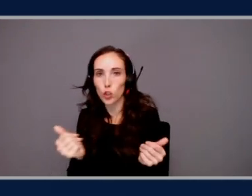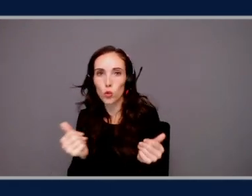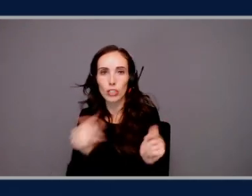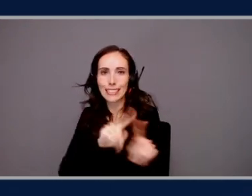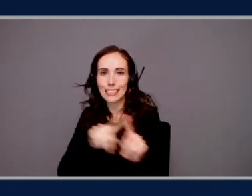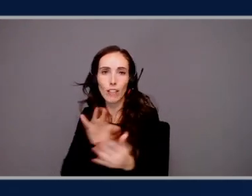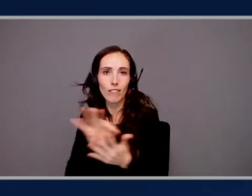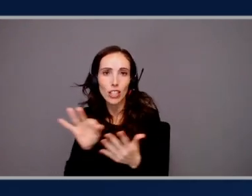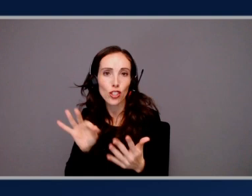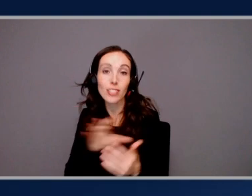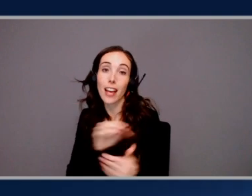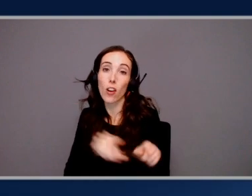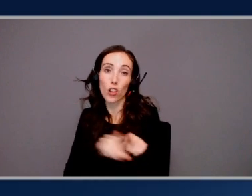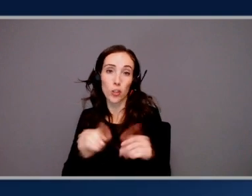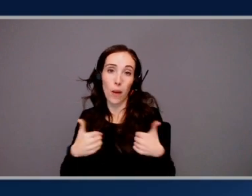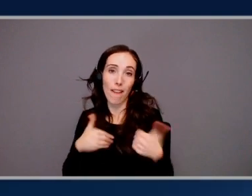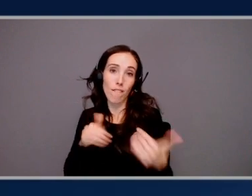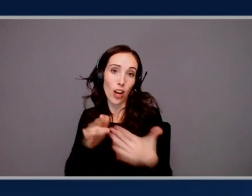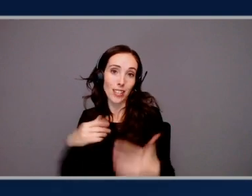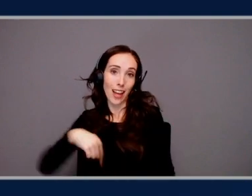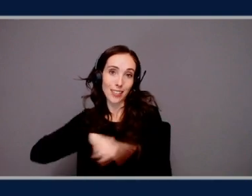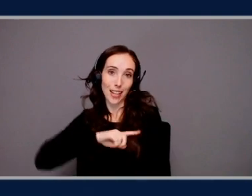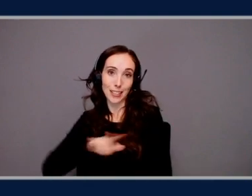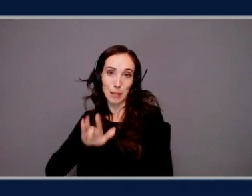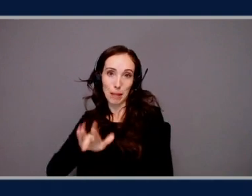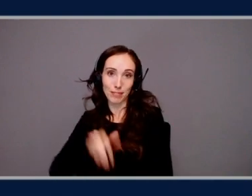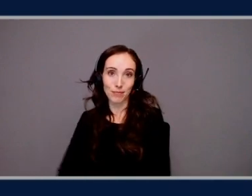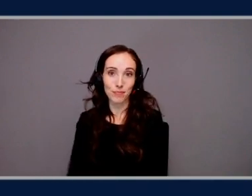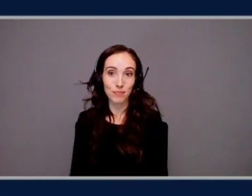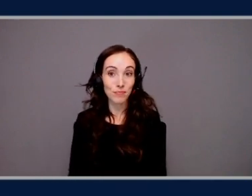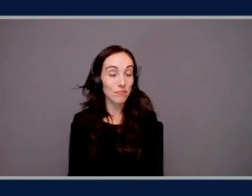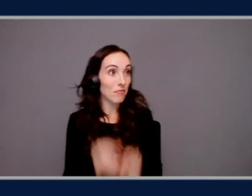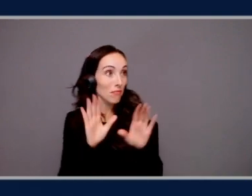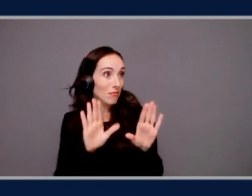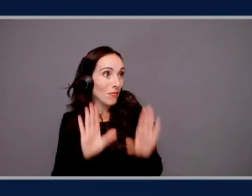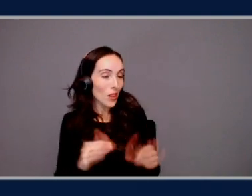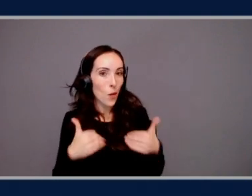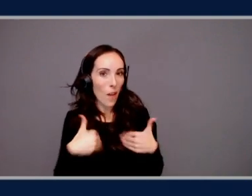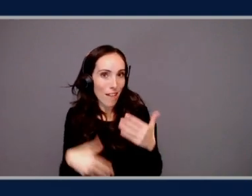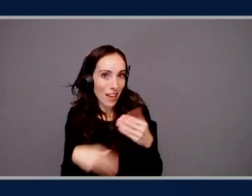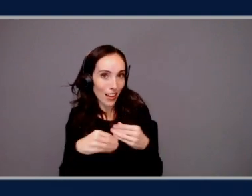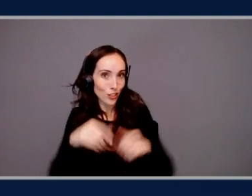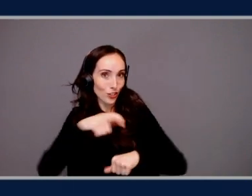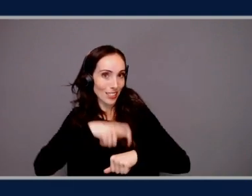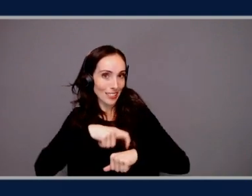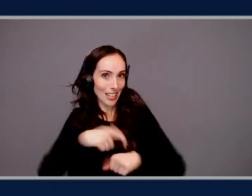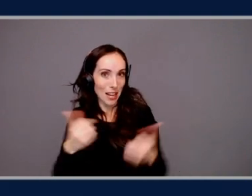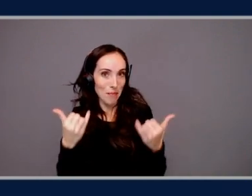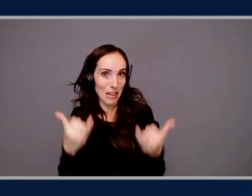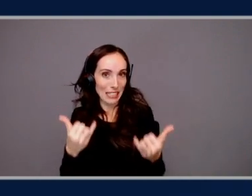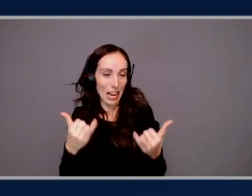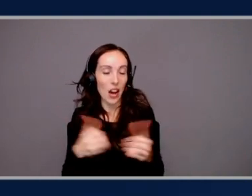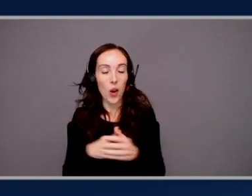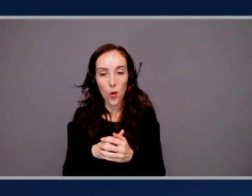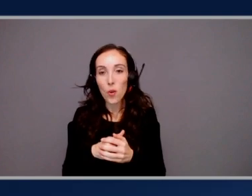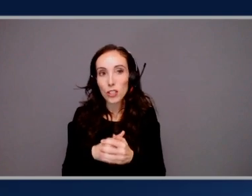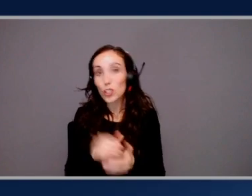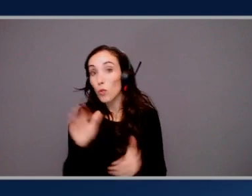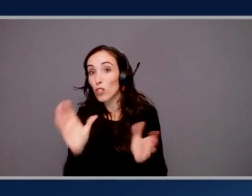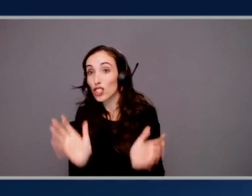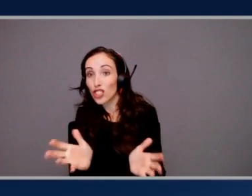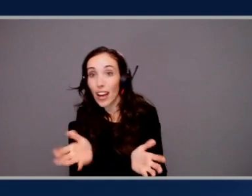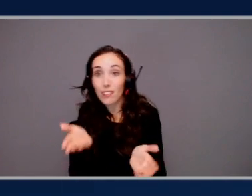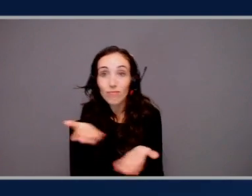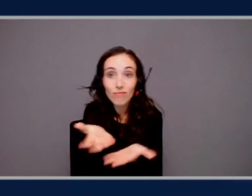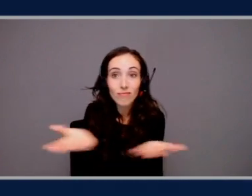Contact Us button there as well. Awesome. Awesome. We do have a little bit of extra time coming into the end of the session. Chad, if there's anything that you